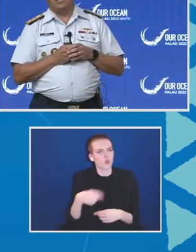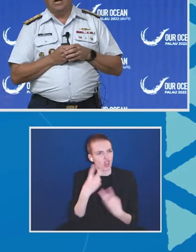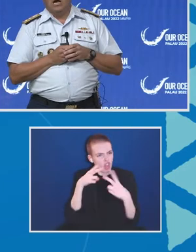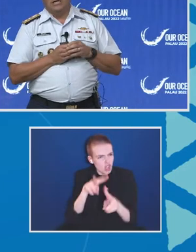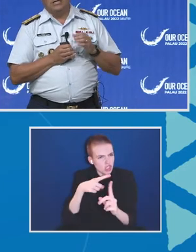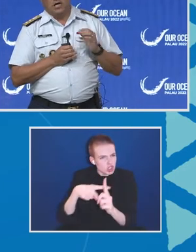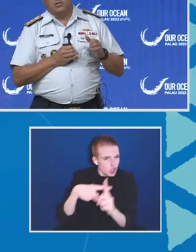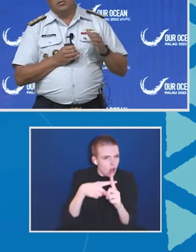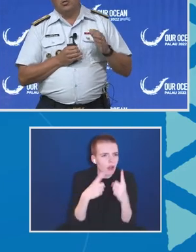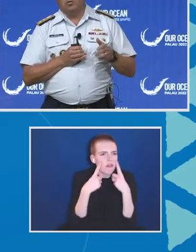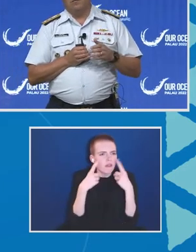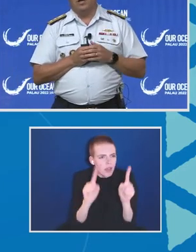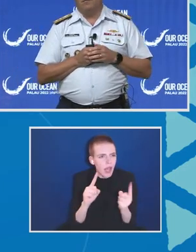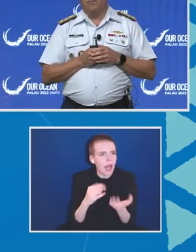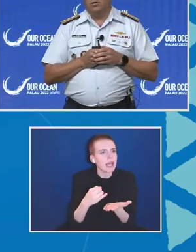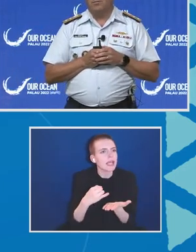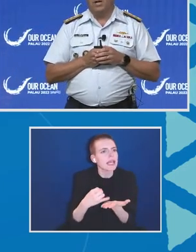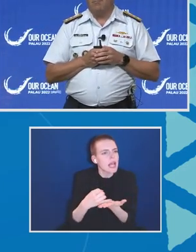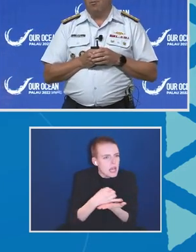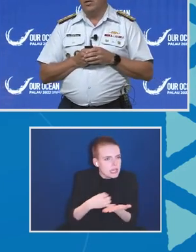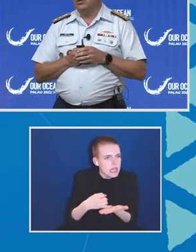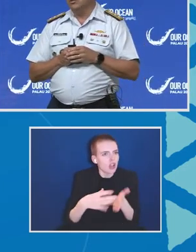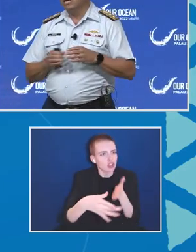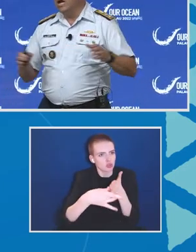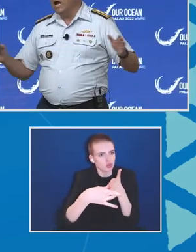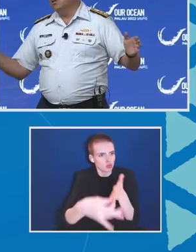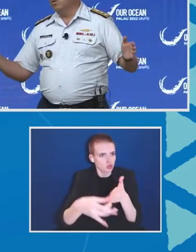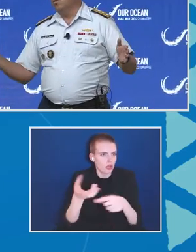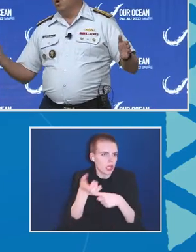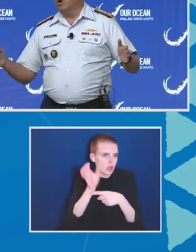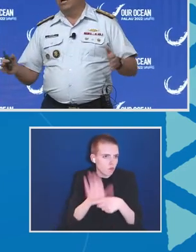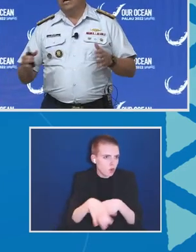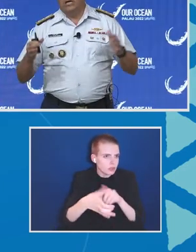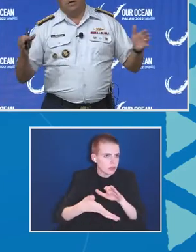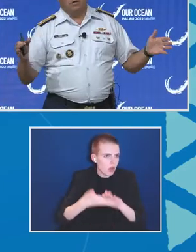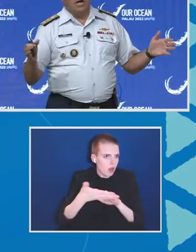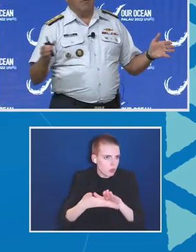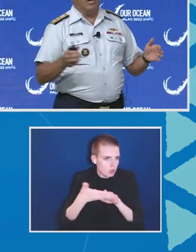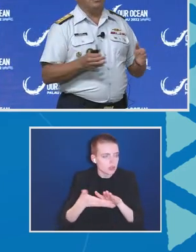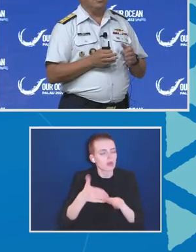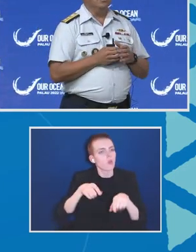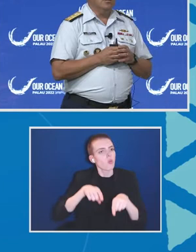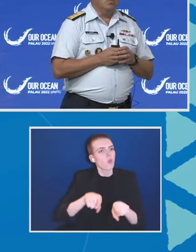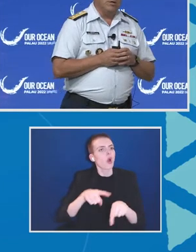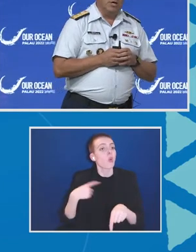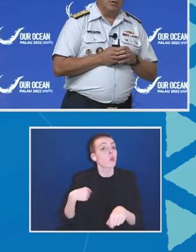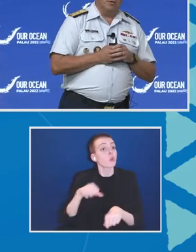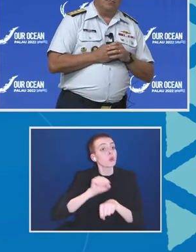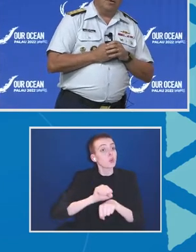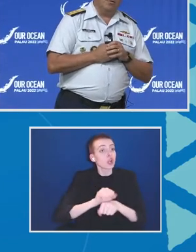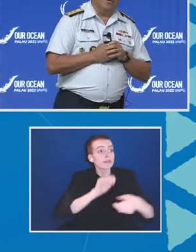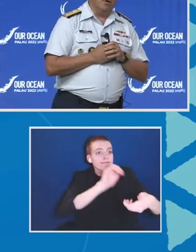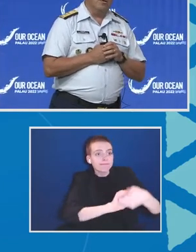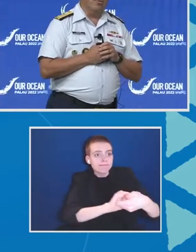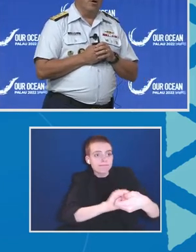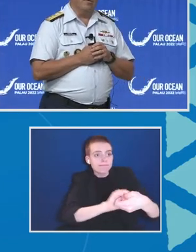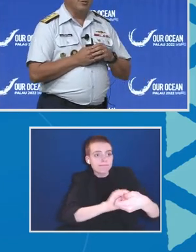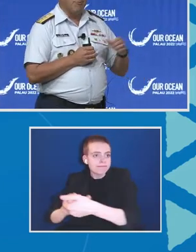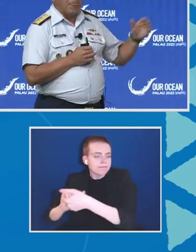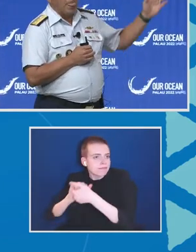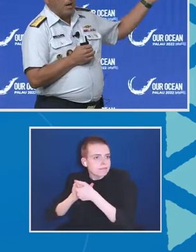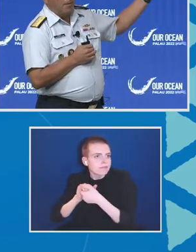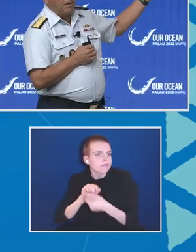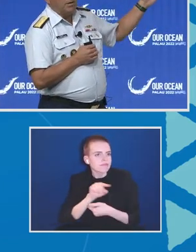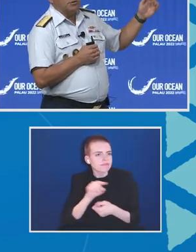-based, intelligence-driven enforcement operations as we work in collaboration with our other